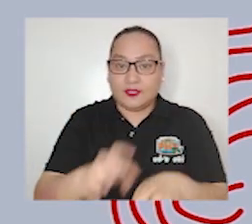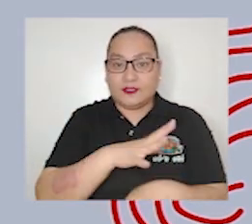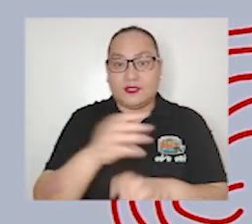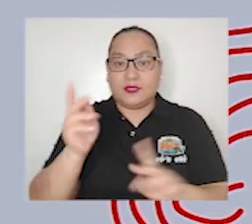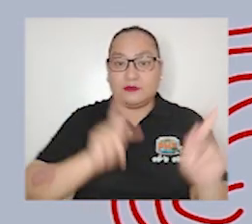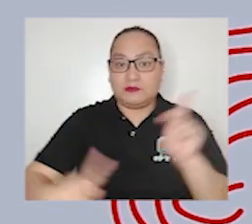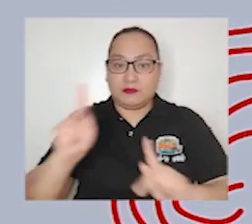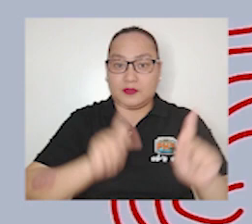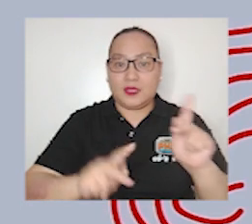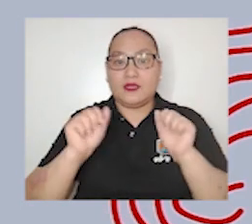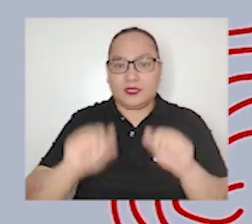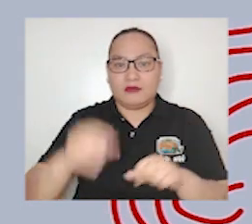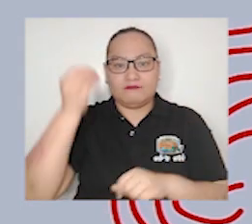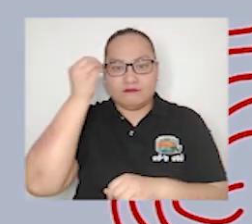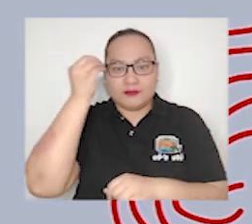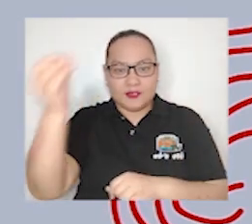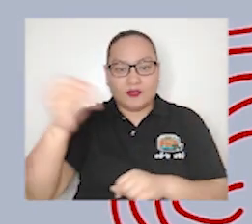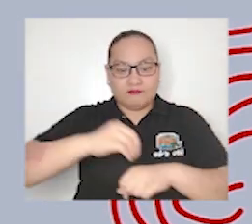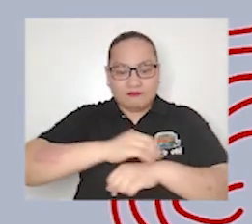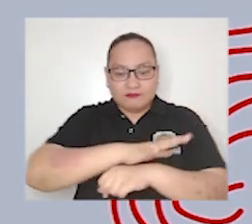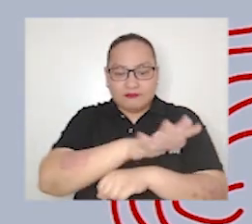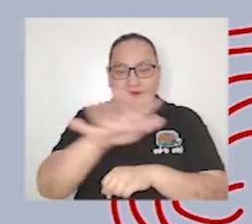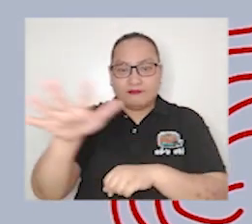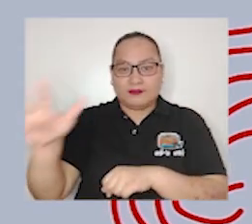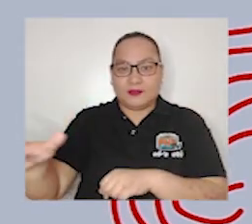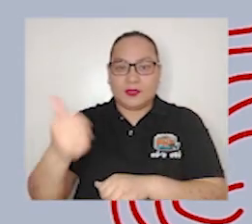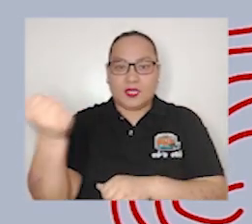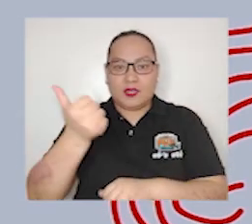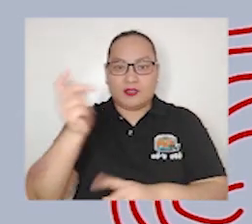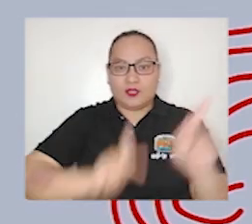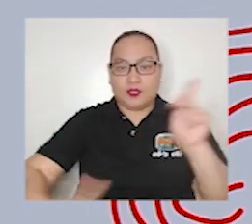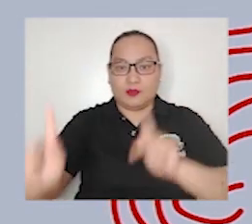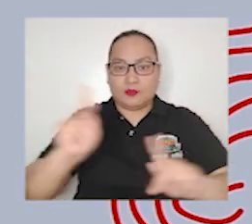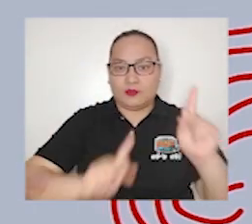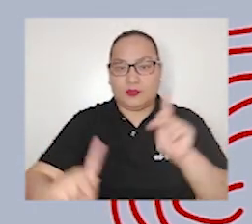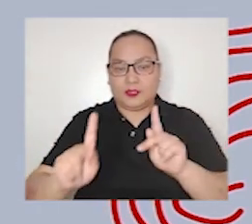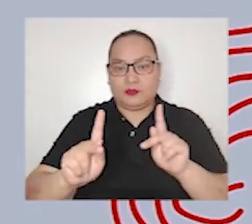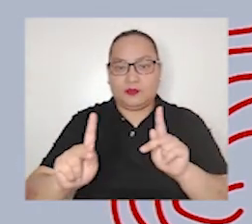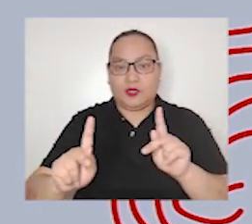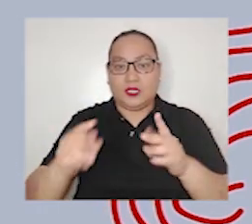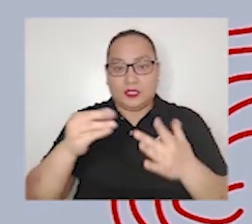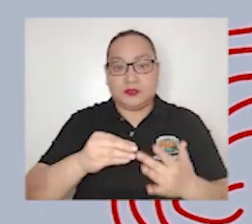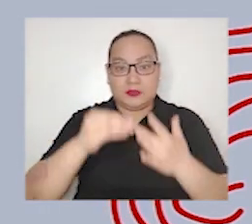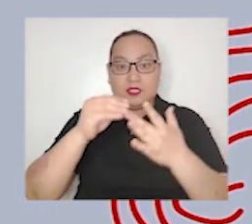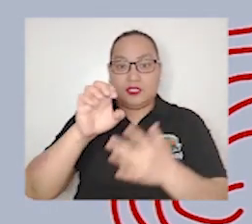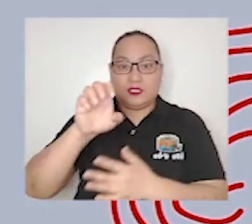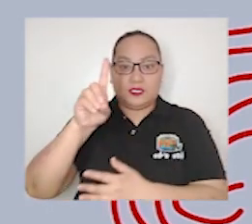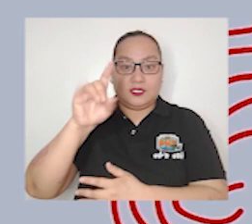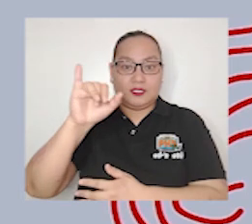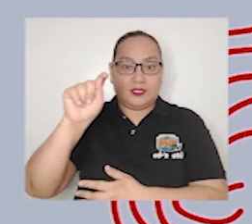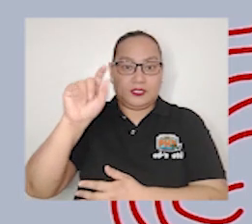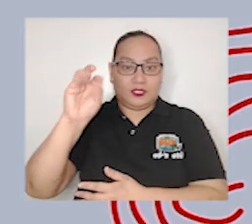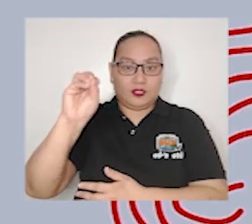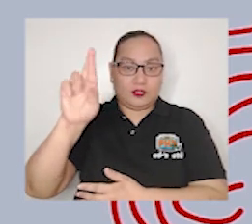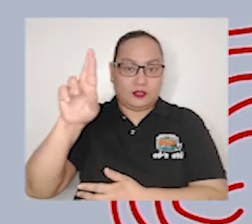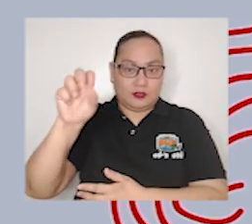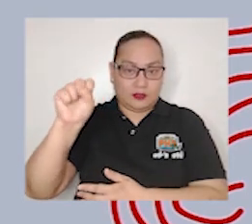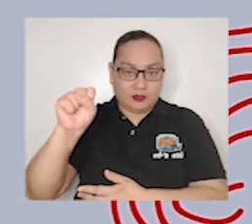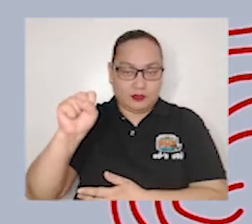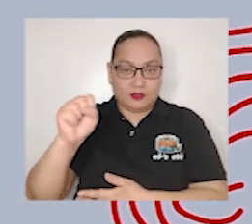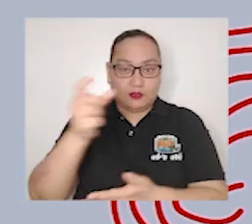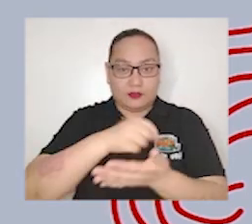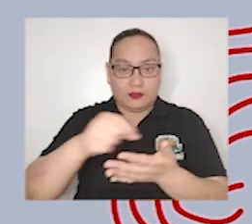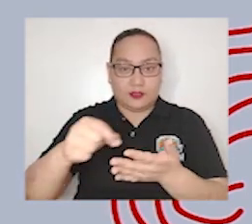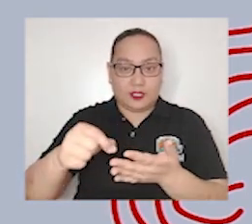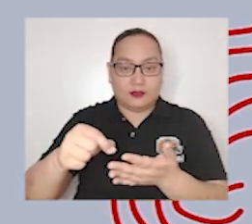opinion can influence other people especially the editors those who write feature news or